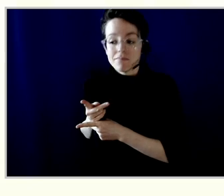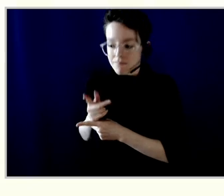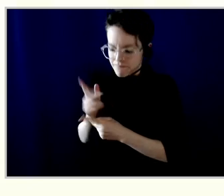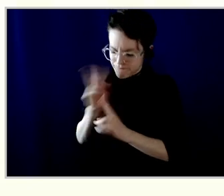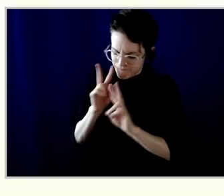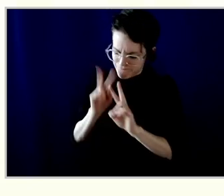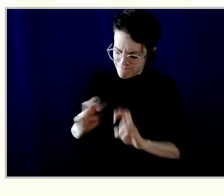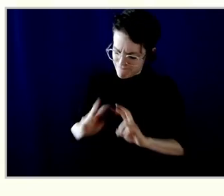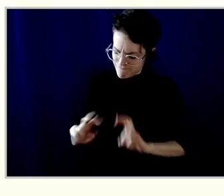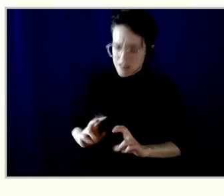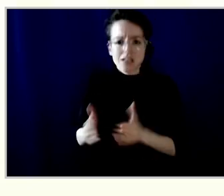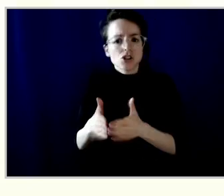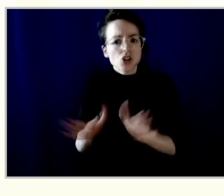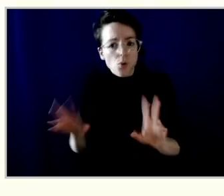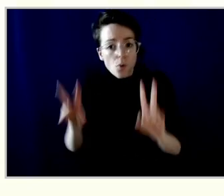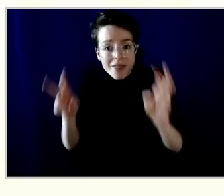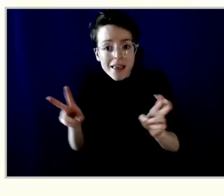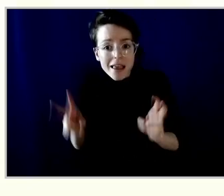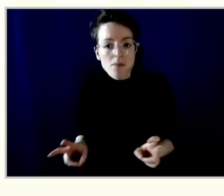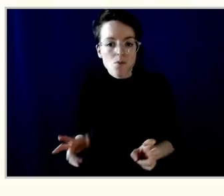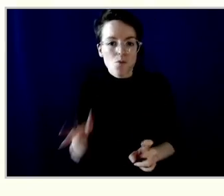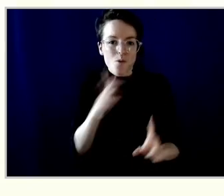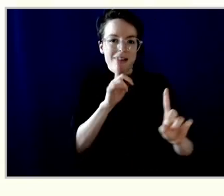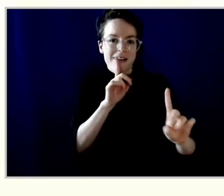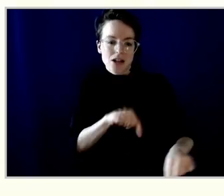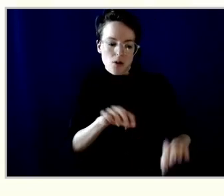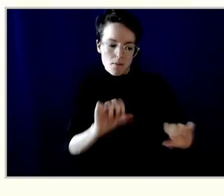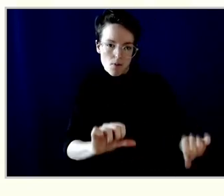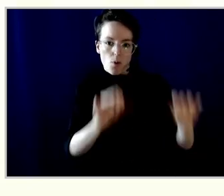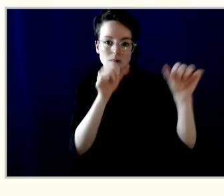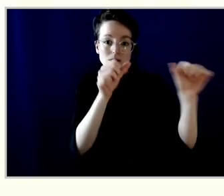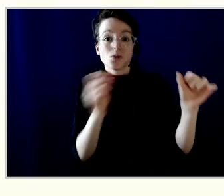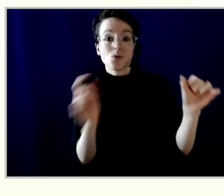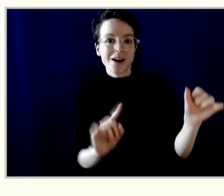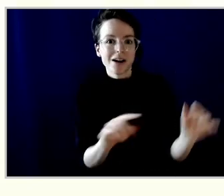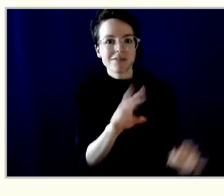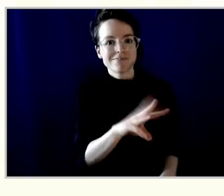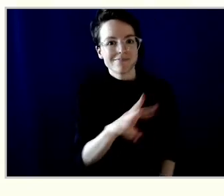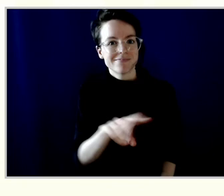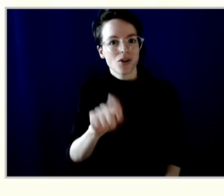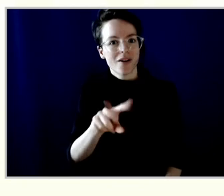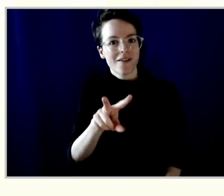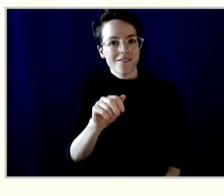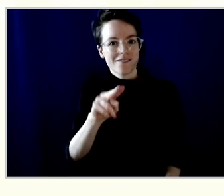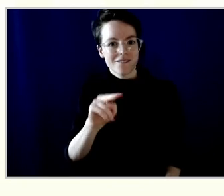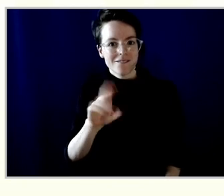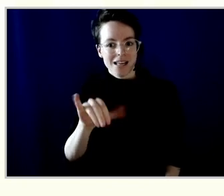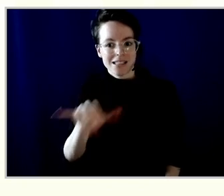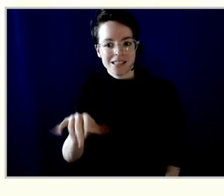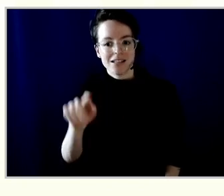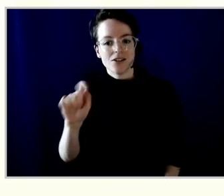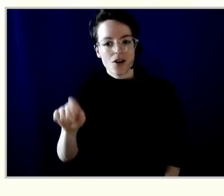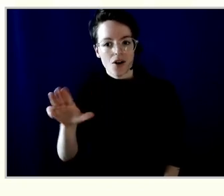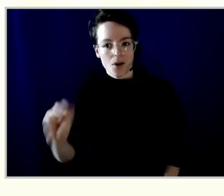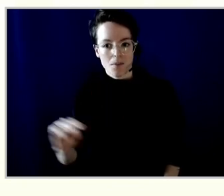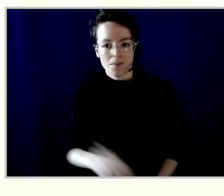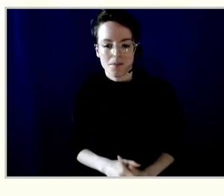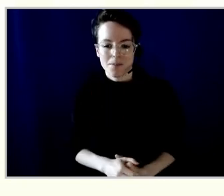received during the webcast. Those responses will be posted on bancity.com in the days following the meeting.